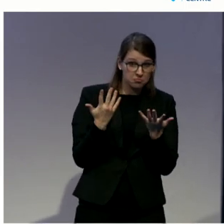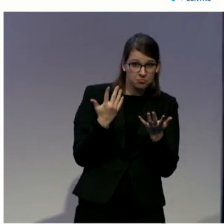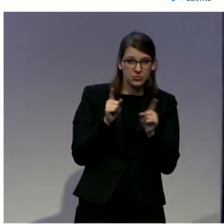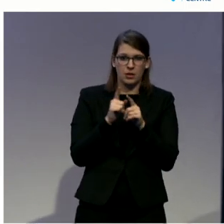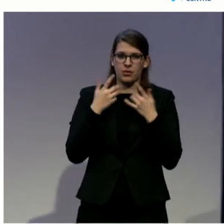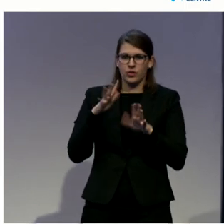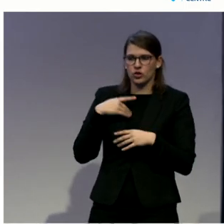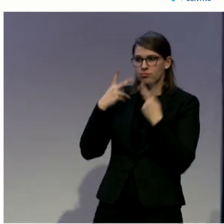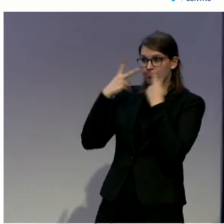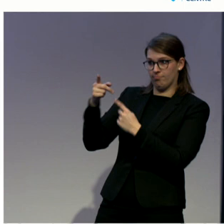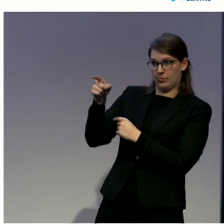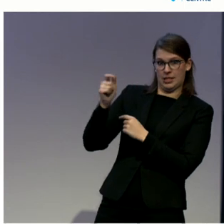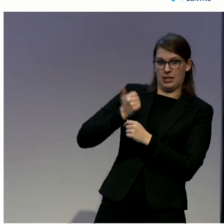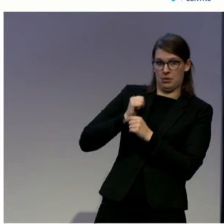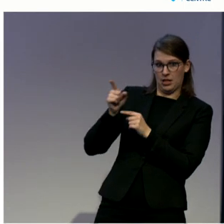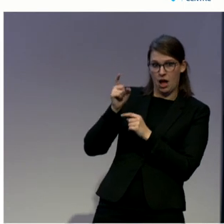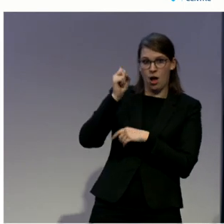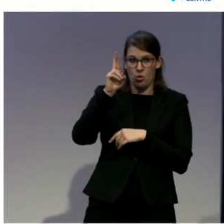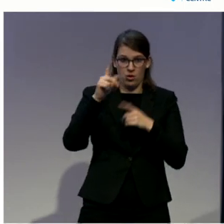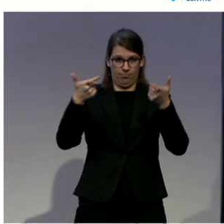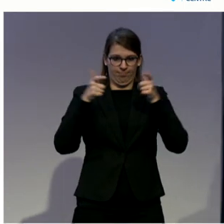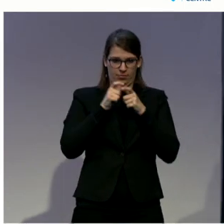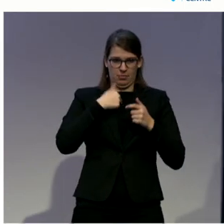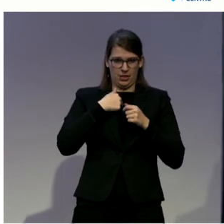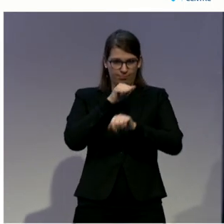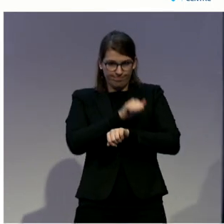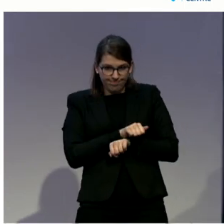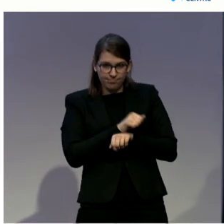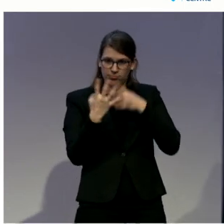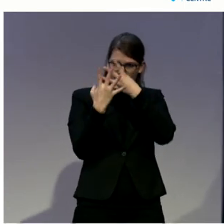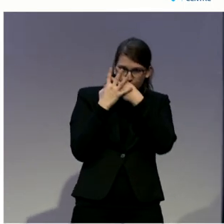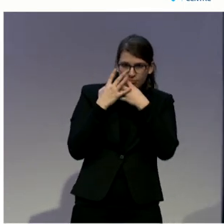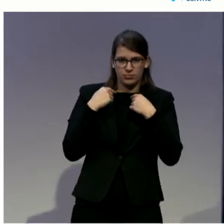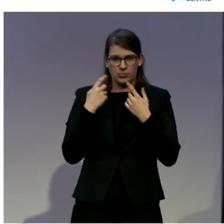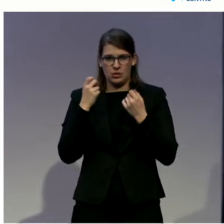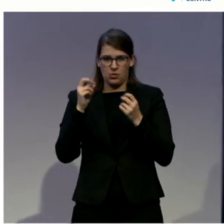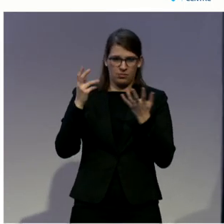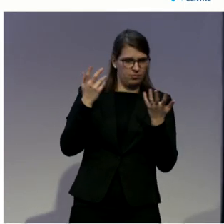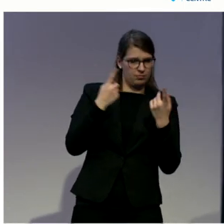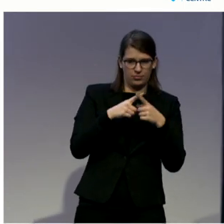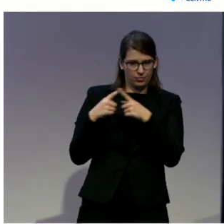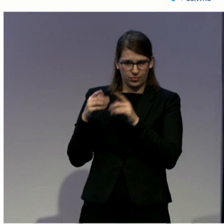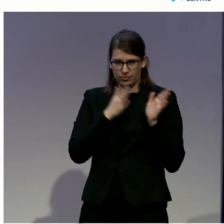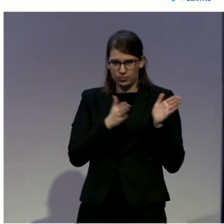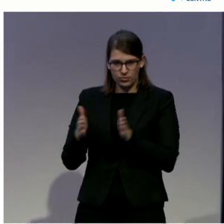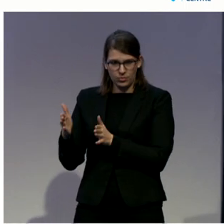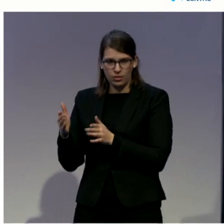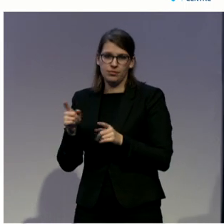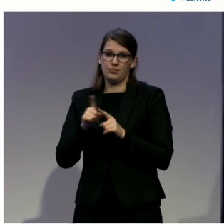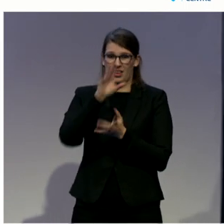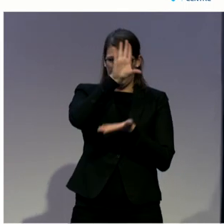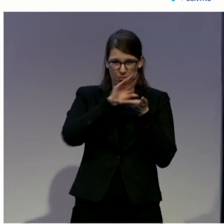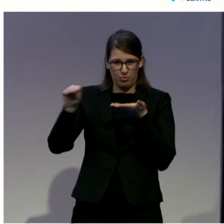of course detention issues. In civil proceedings, the report focuses on challenging legal capacity decisions,